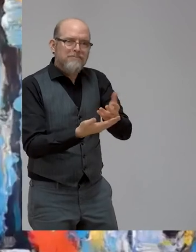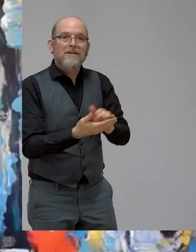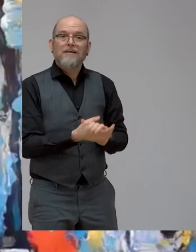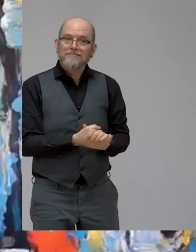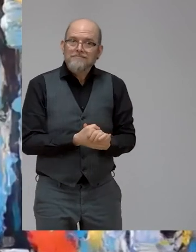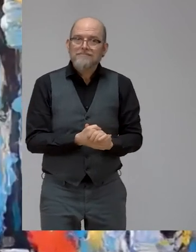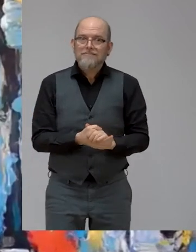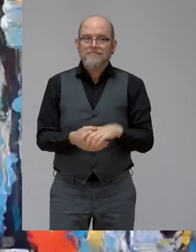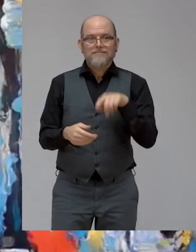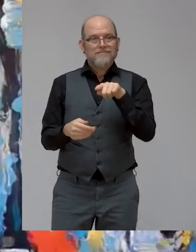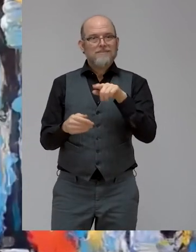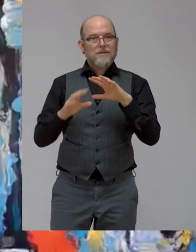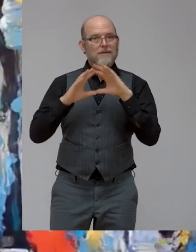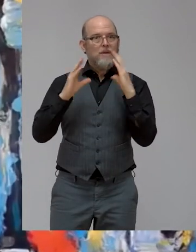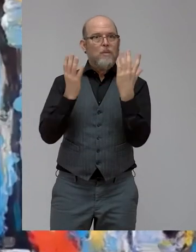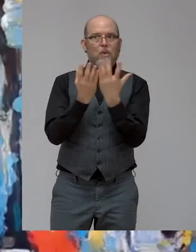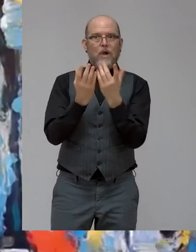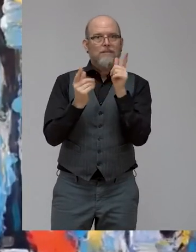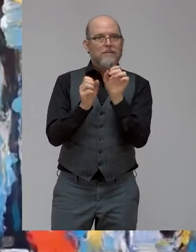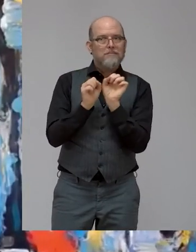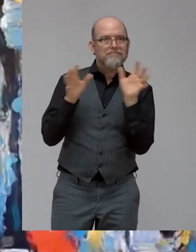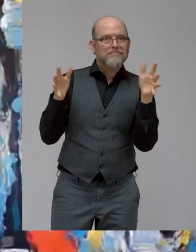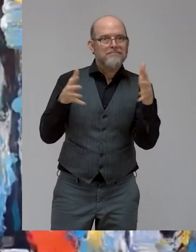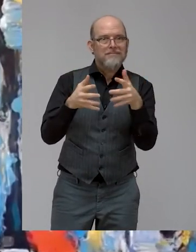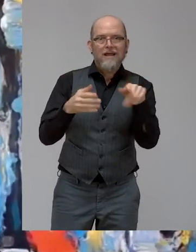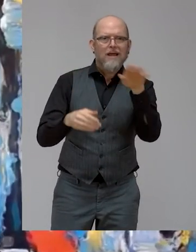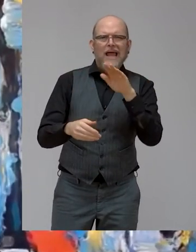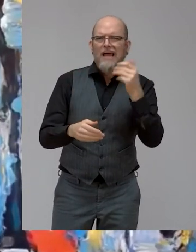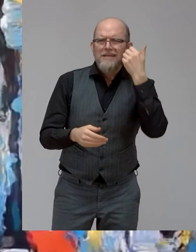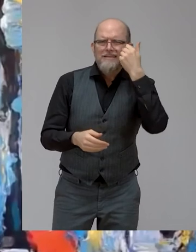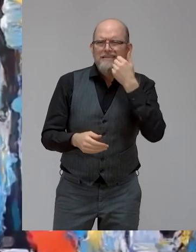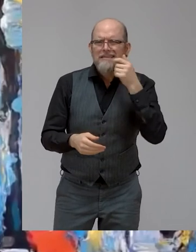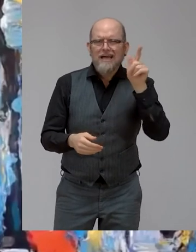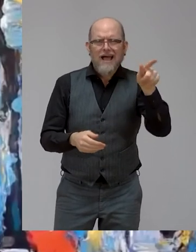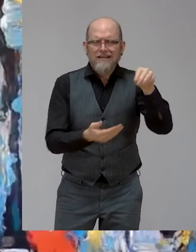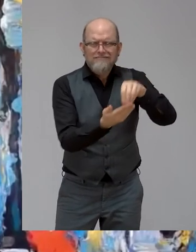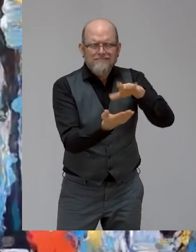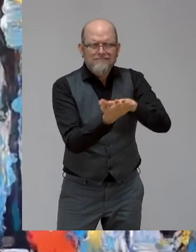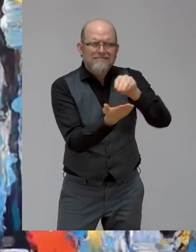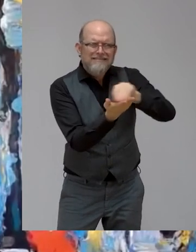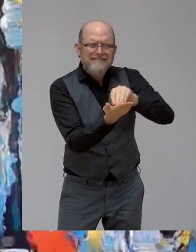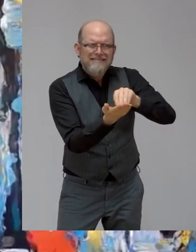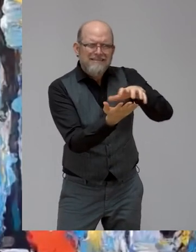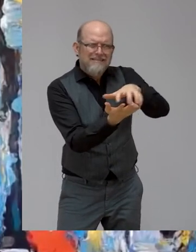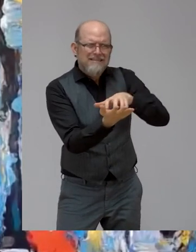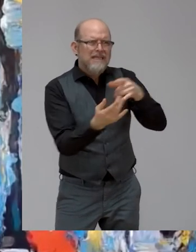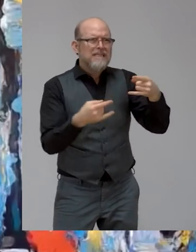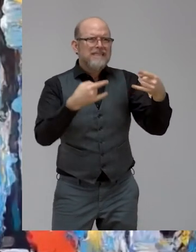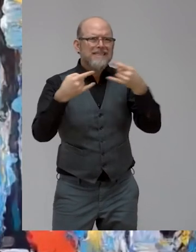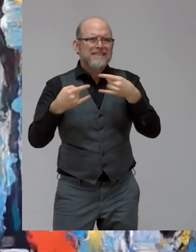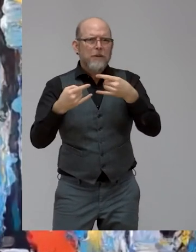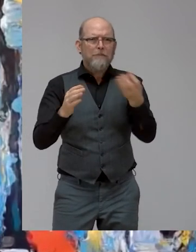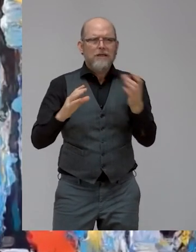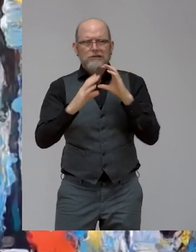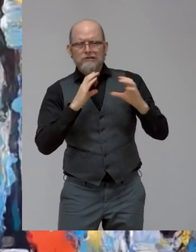But the poems, if you can write us in the chat of the Zoom, and we will forward it to the Zero Project chat. I think these are inspiring